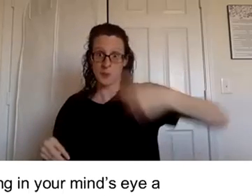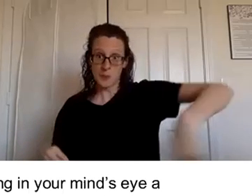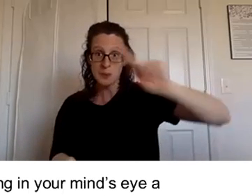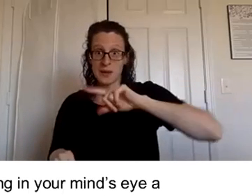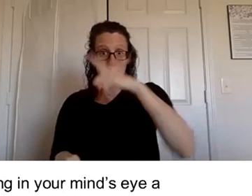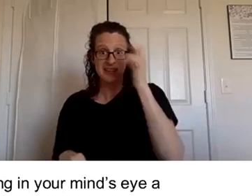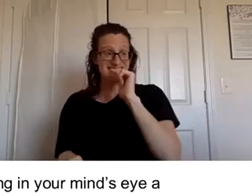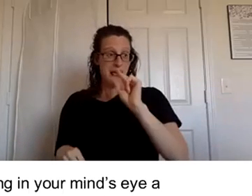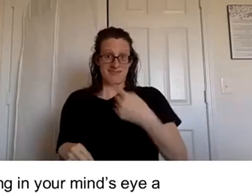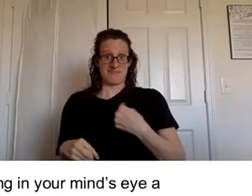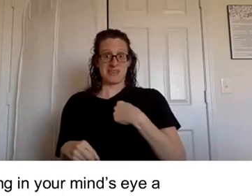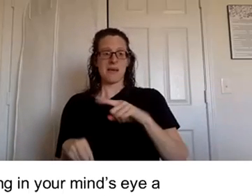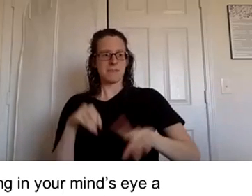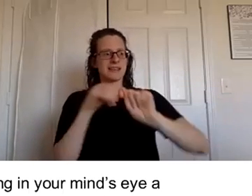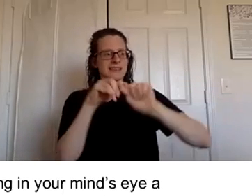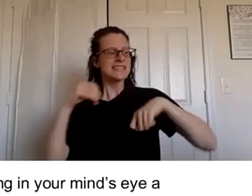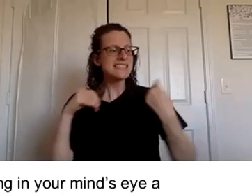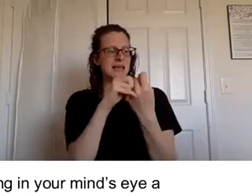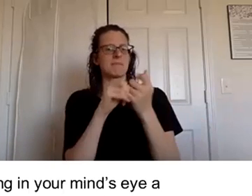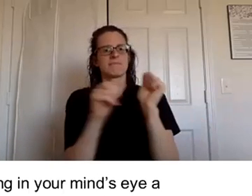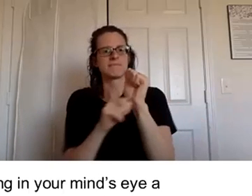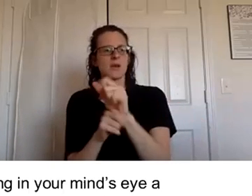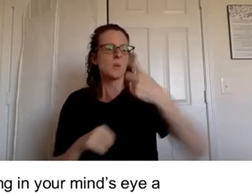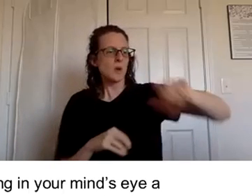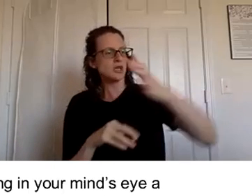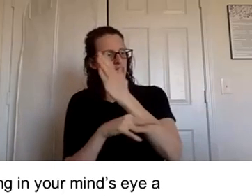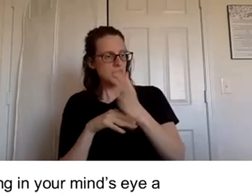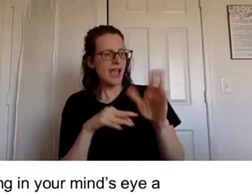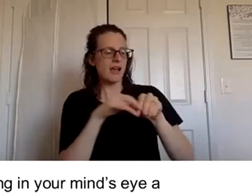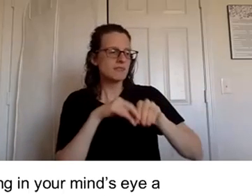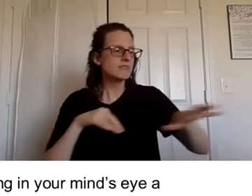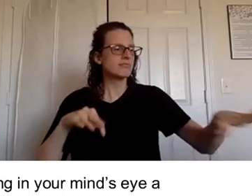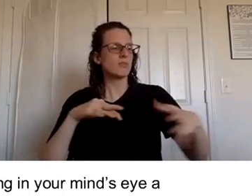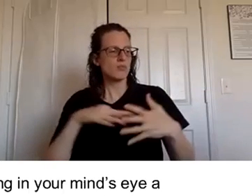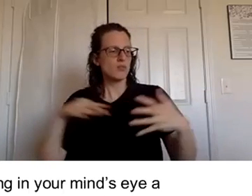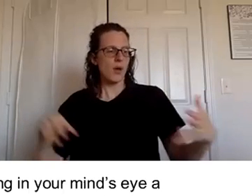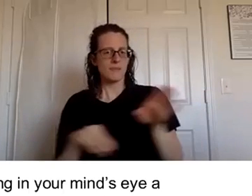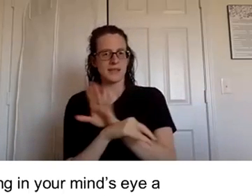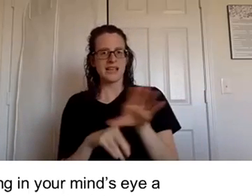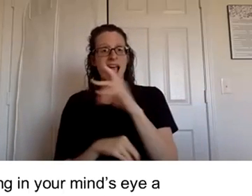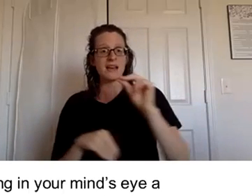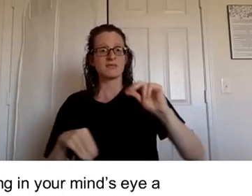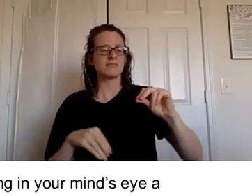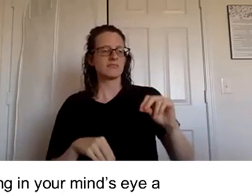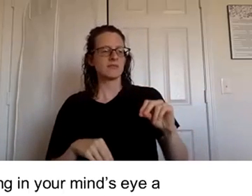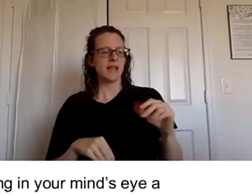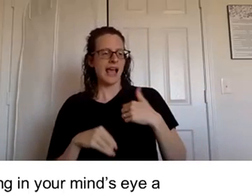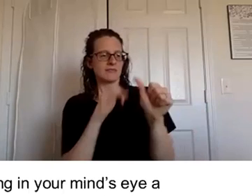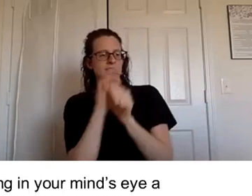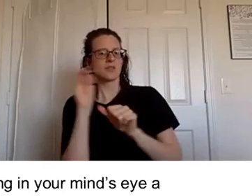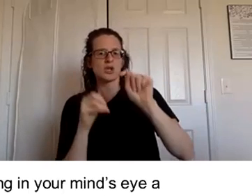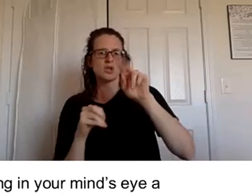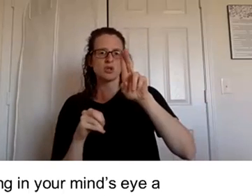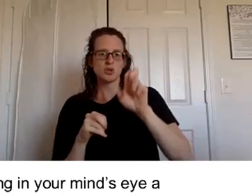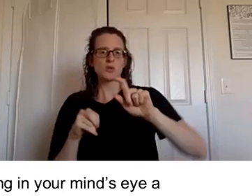wasn't just me it was a team it was everybody sharing um we had our tubal reversal and within